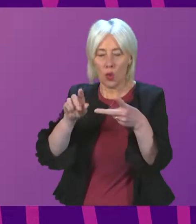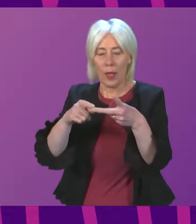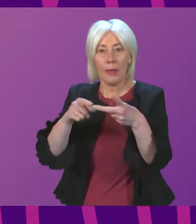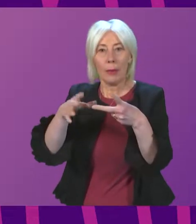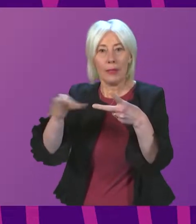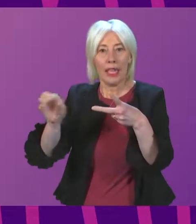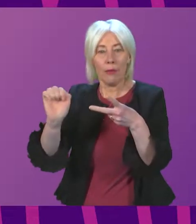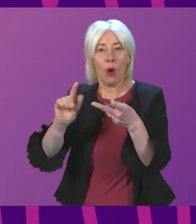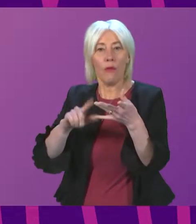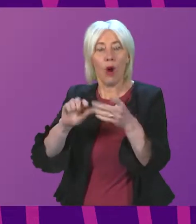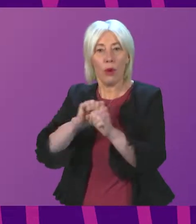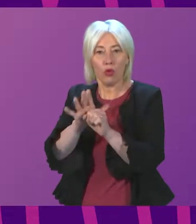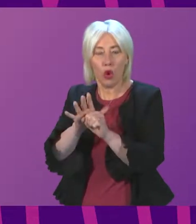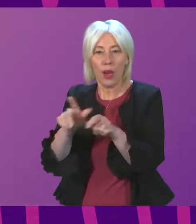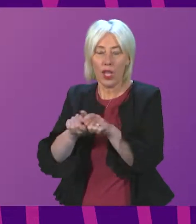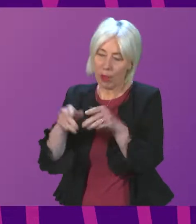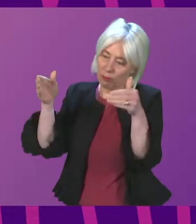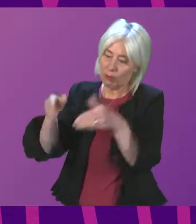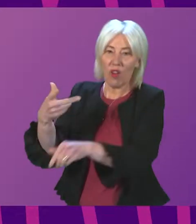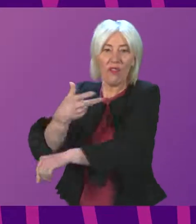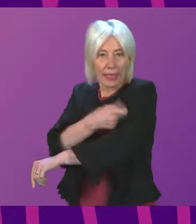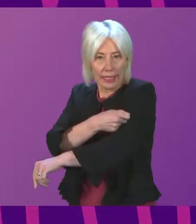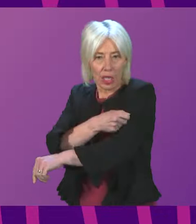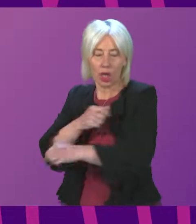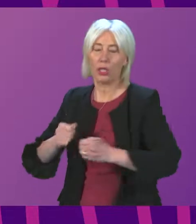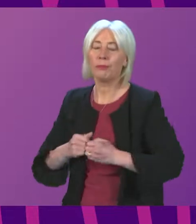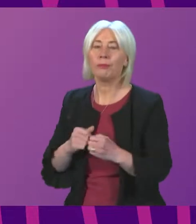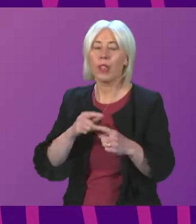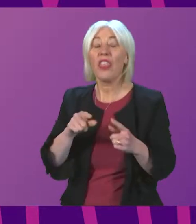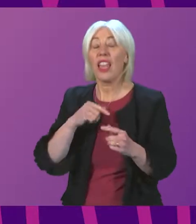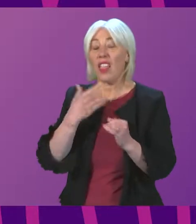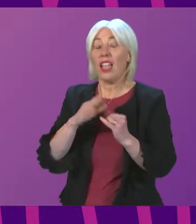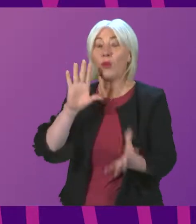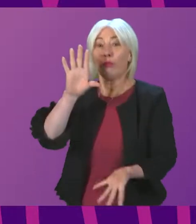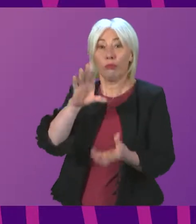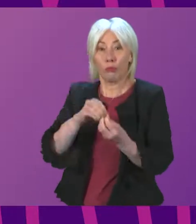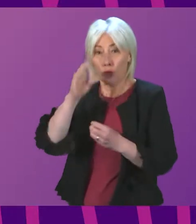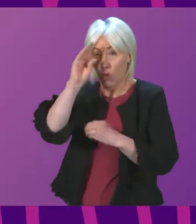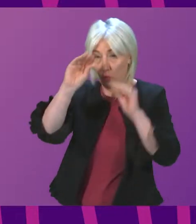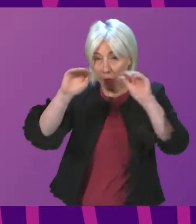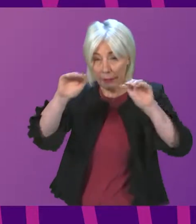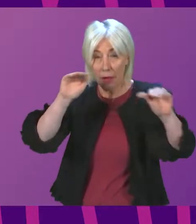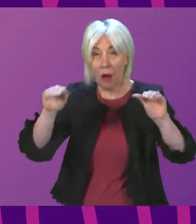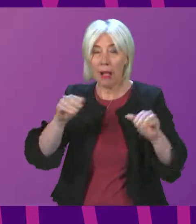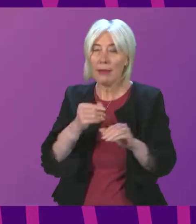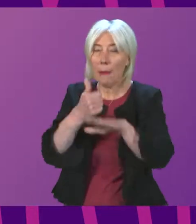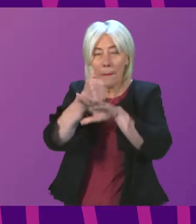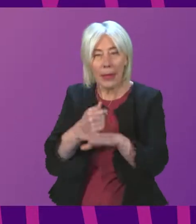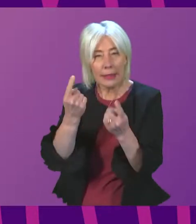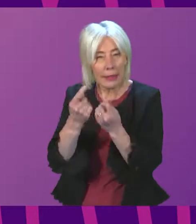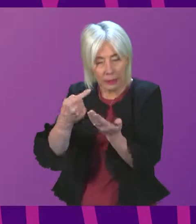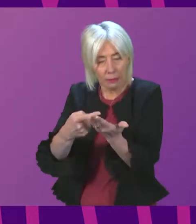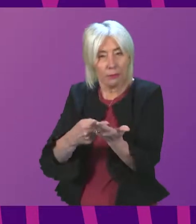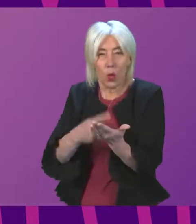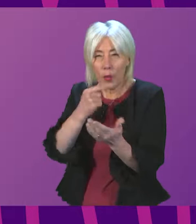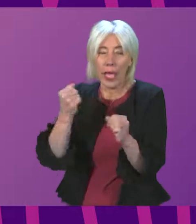and the progress and current focus of vaccination efforts. I will conclude then with a reminder that there are still some basic steps we can and should continue to